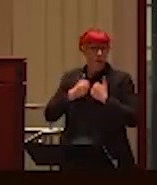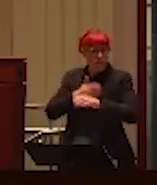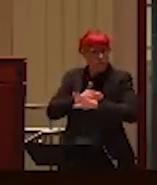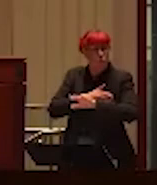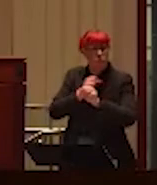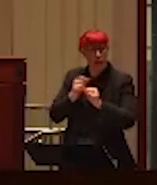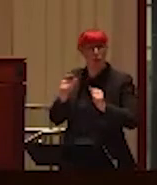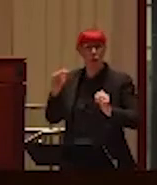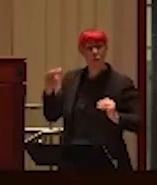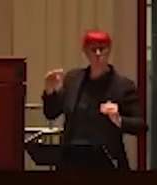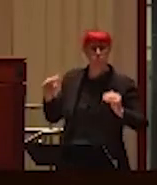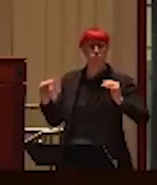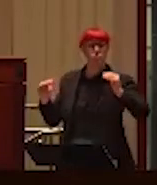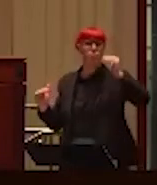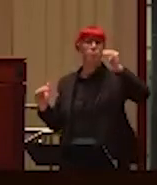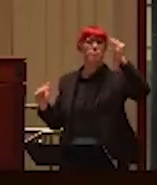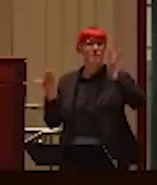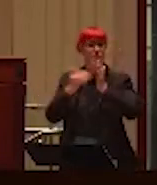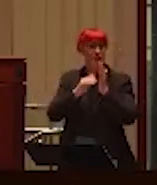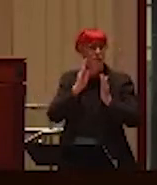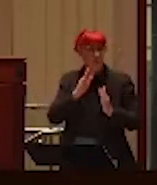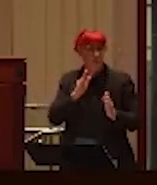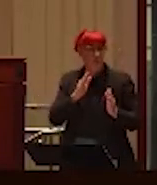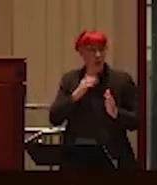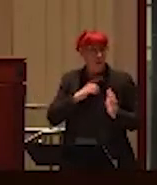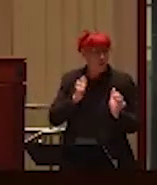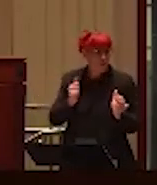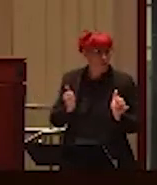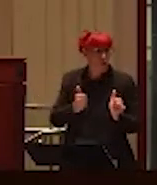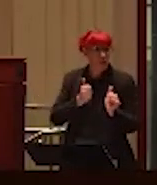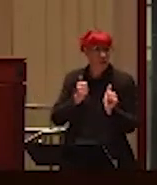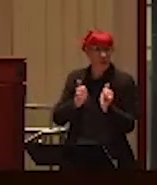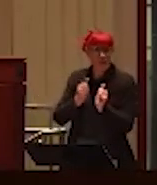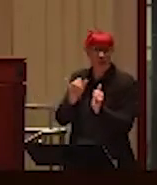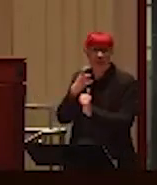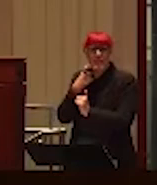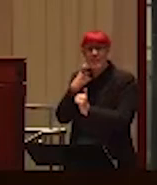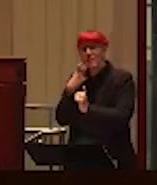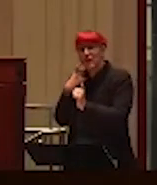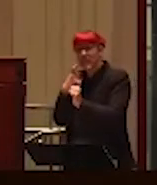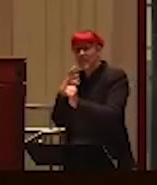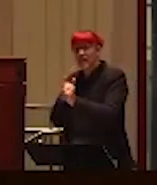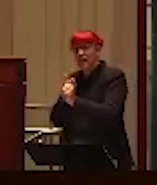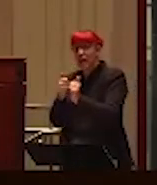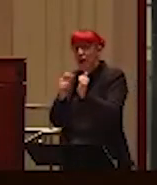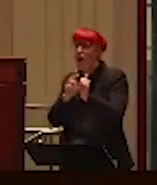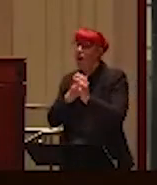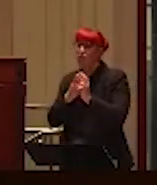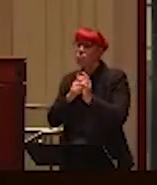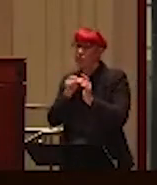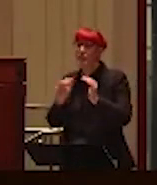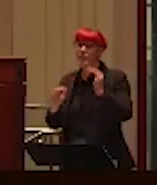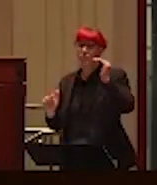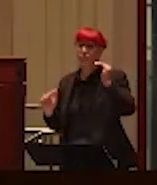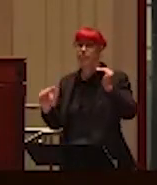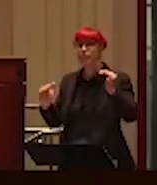95% of the good times. And as I'm chasing that, almost like an addiction, it's actually going in the other direction. And there was literally